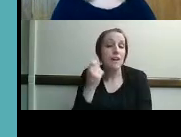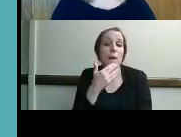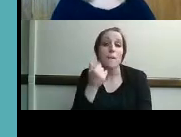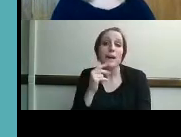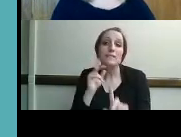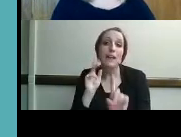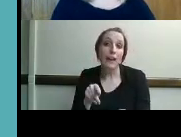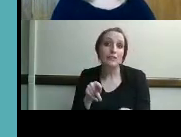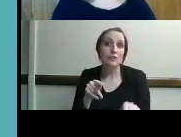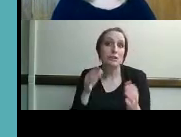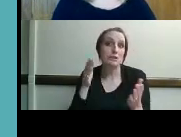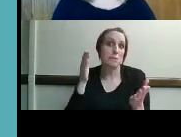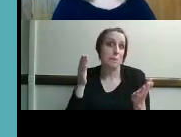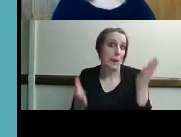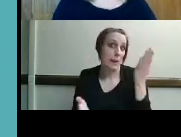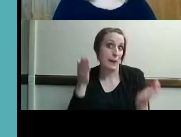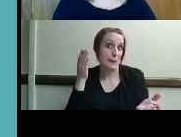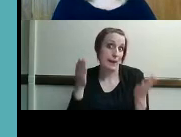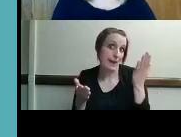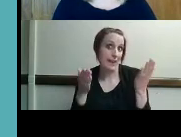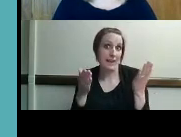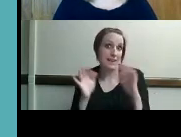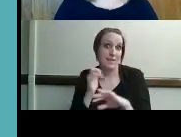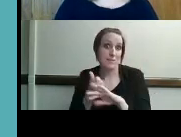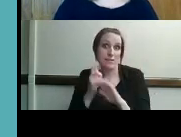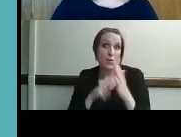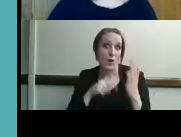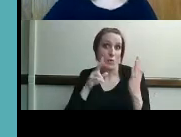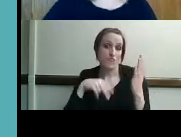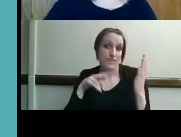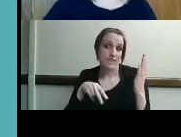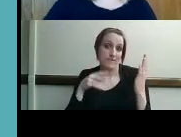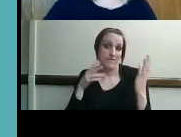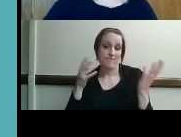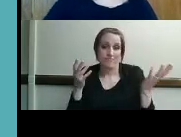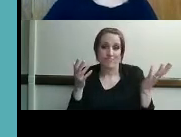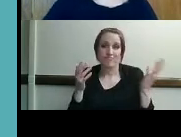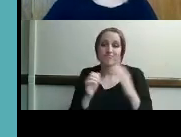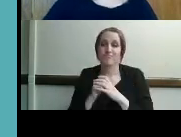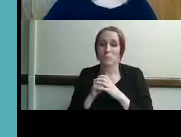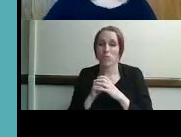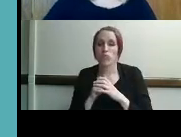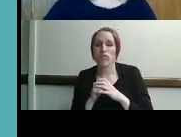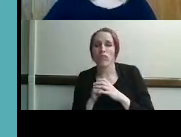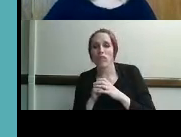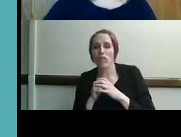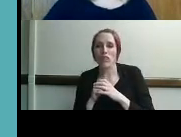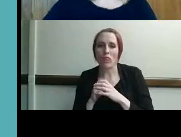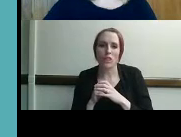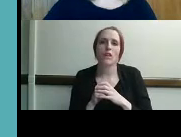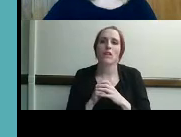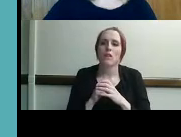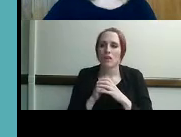maybe you still maybe times i still need would need more information yeah and we had cole